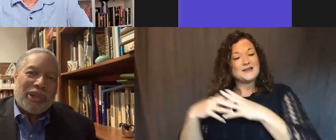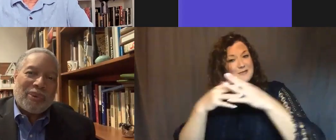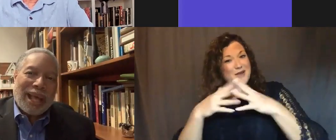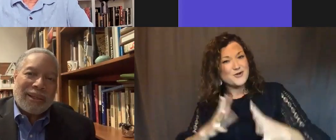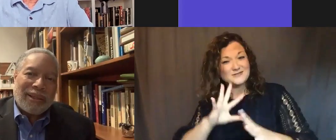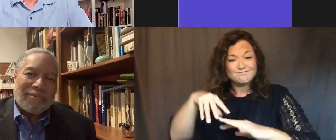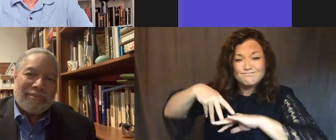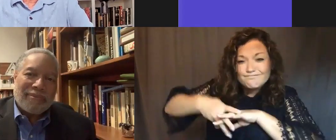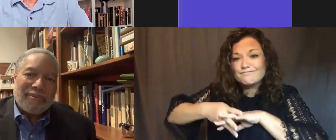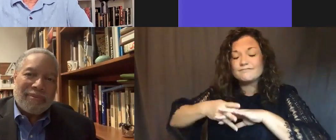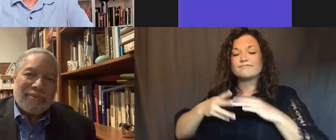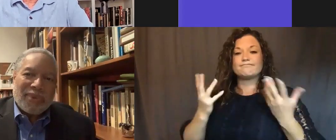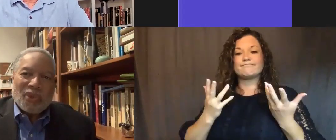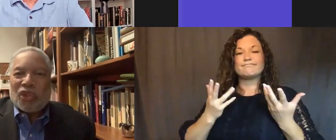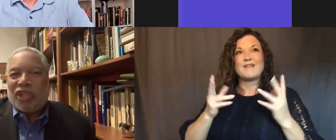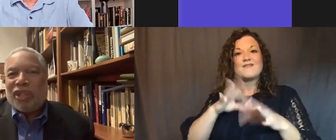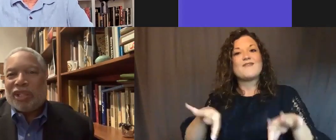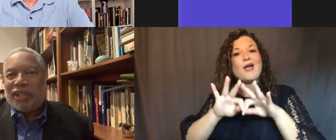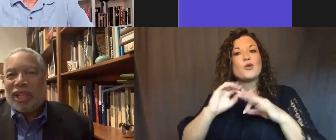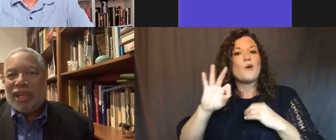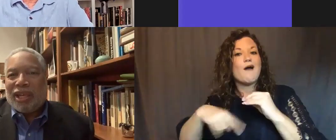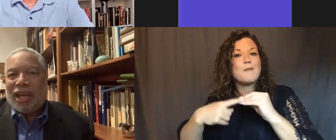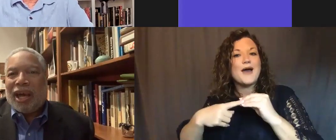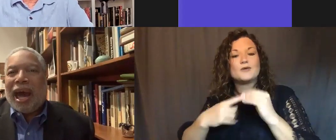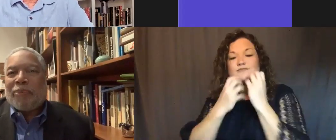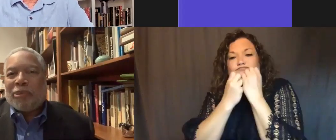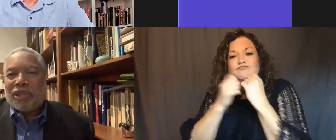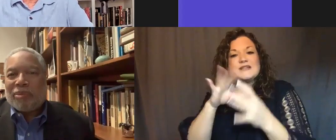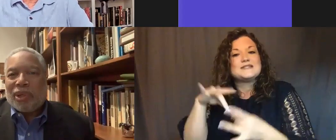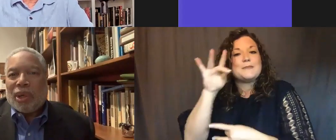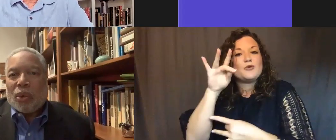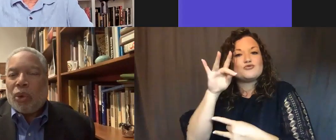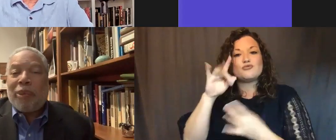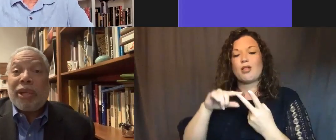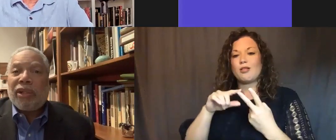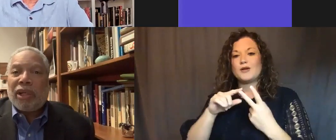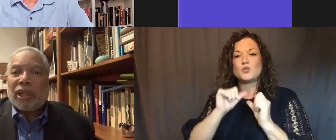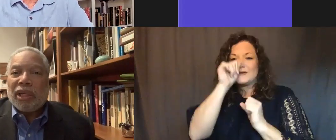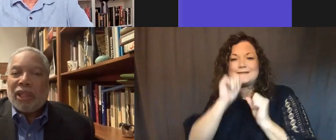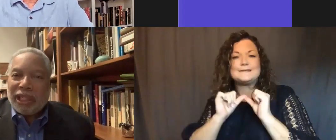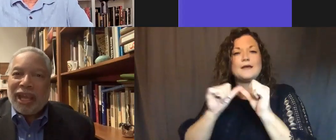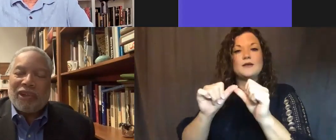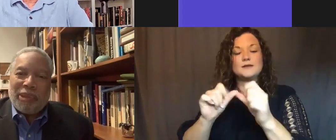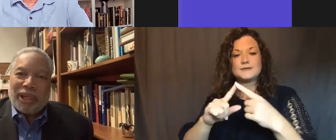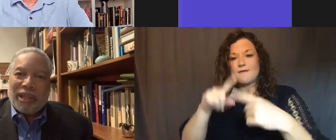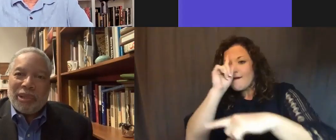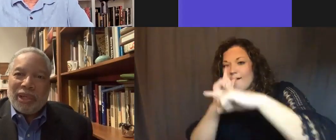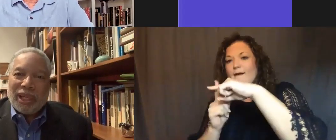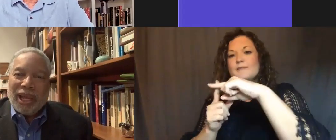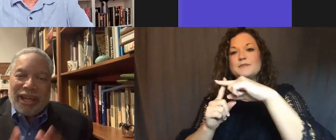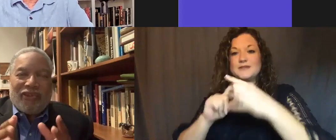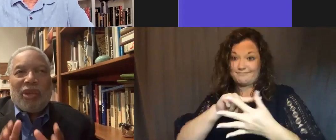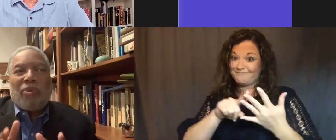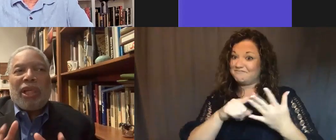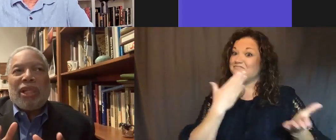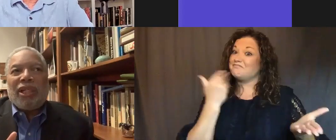of spirituality, resiliency, optimism, we're better to look than the African American community.